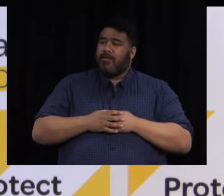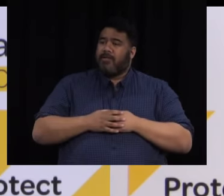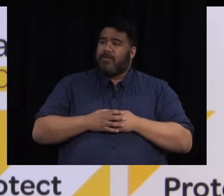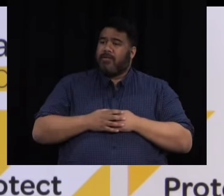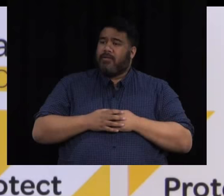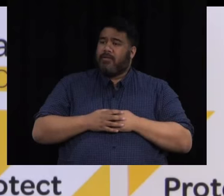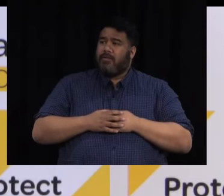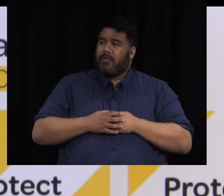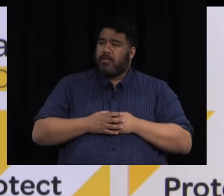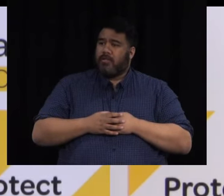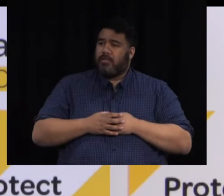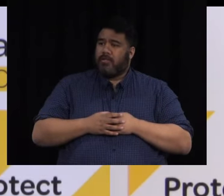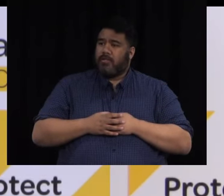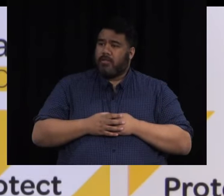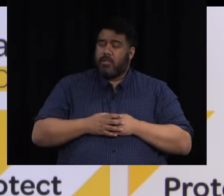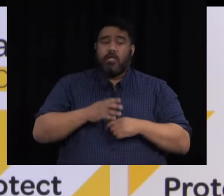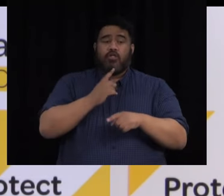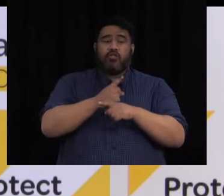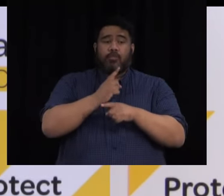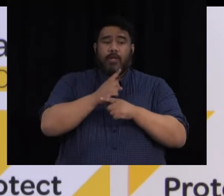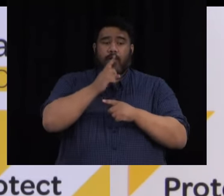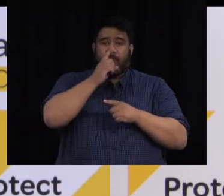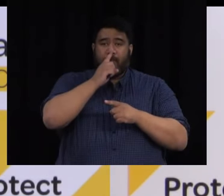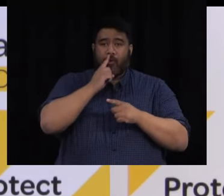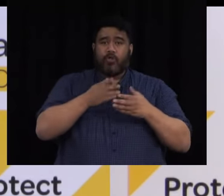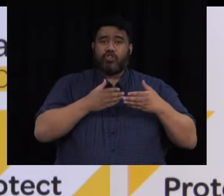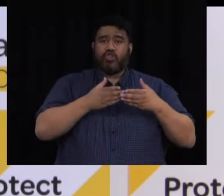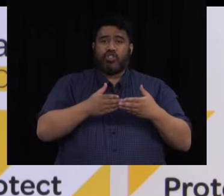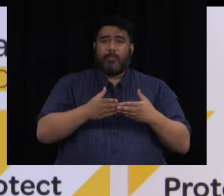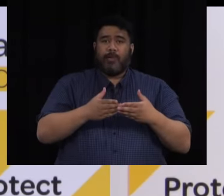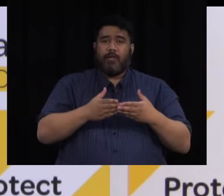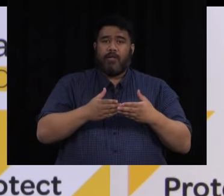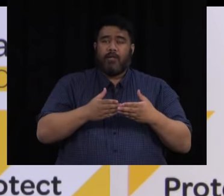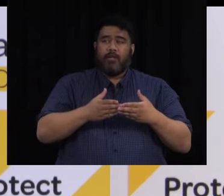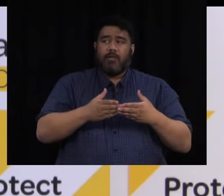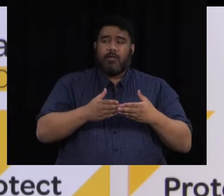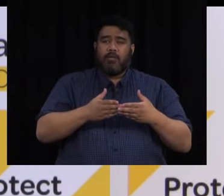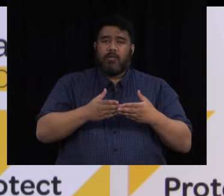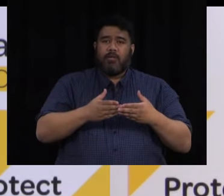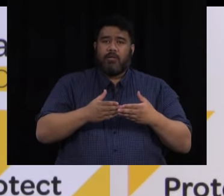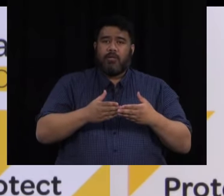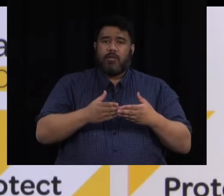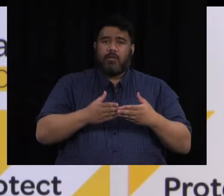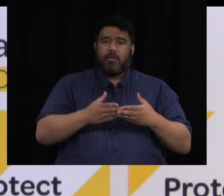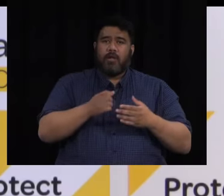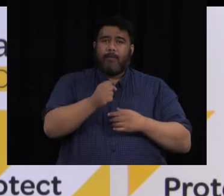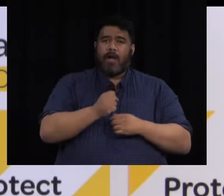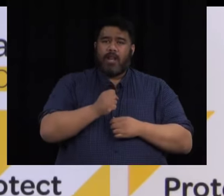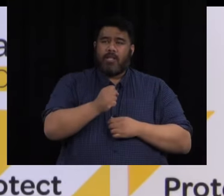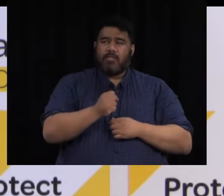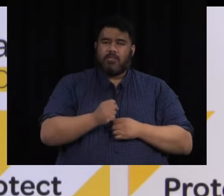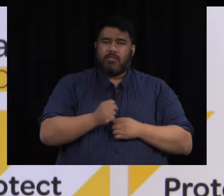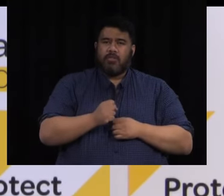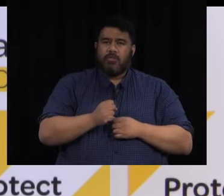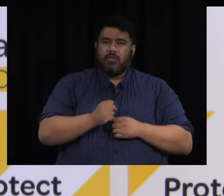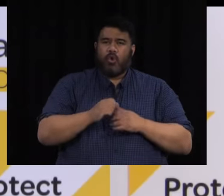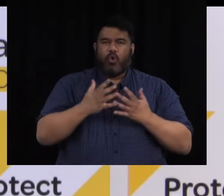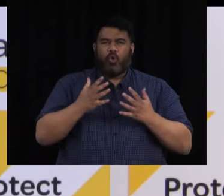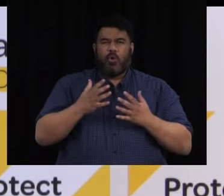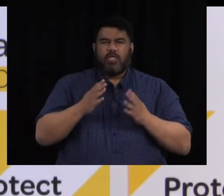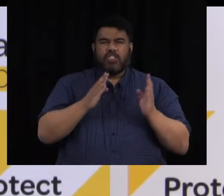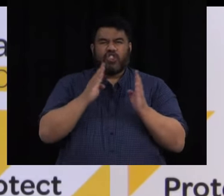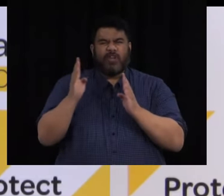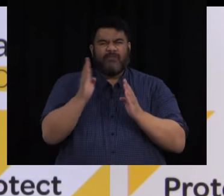uptake of ship pilots because that was a concern before whether they would be vaccinated. I haven't got a granular breakdown but what I have had is sort of anecdotal